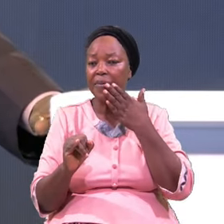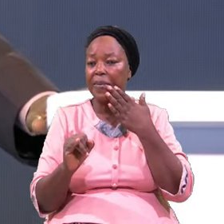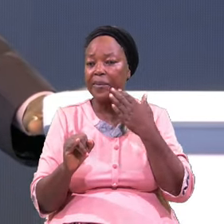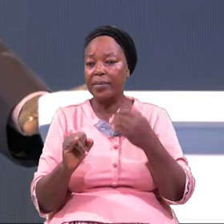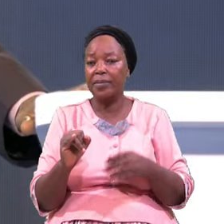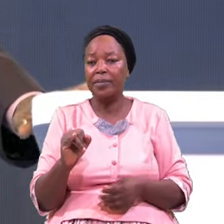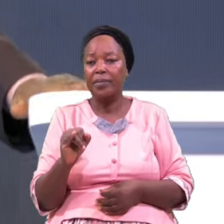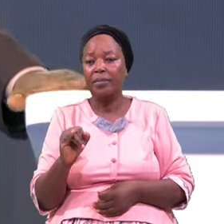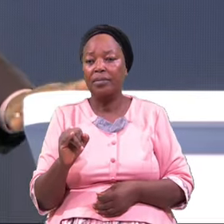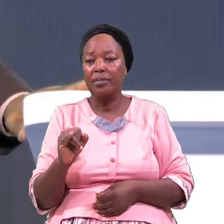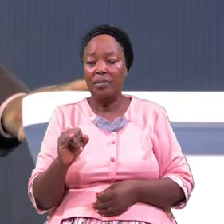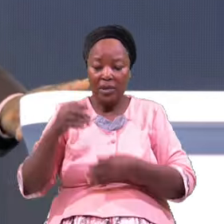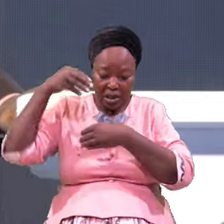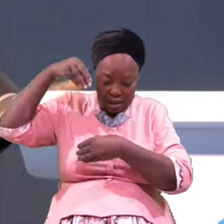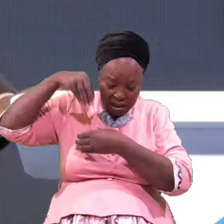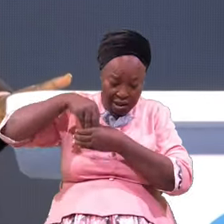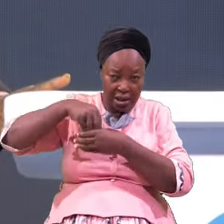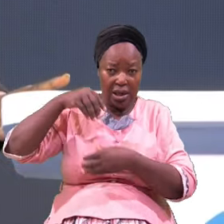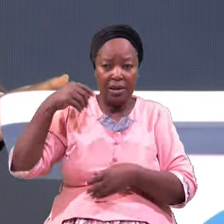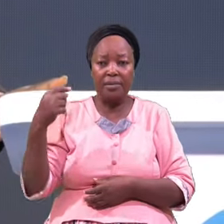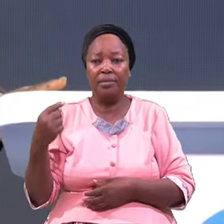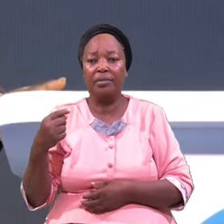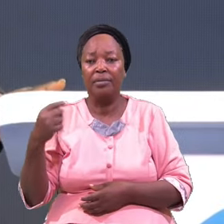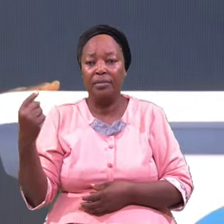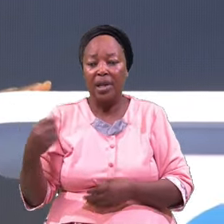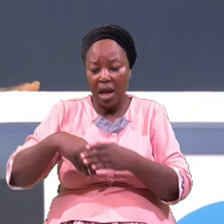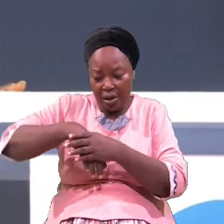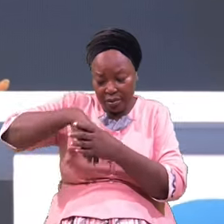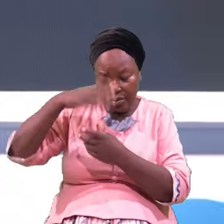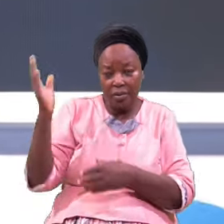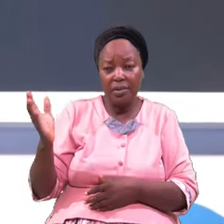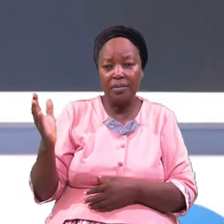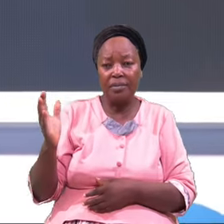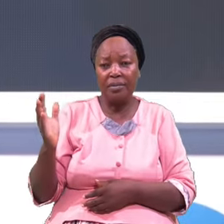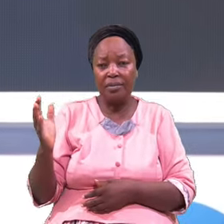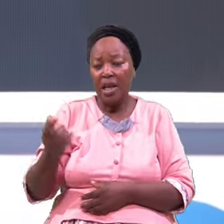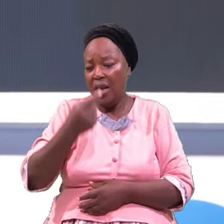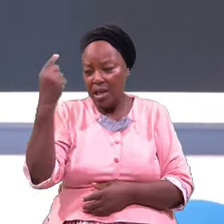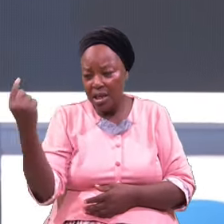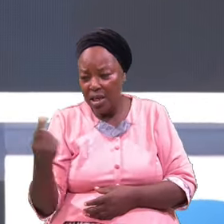Eternal External Eternal